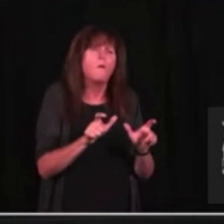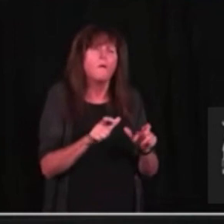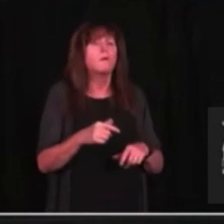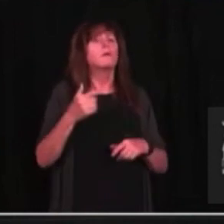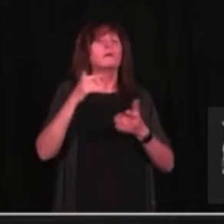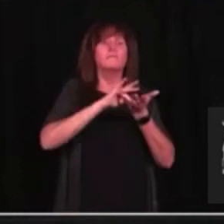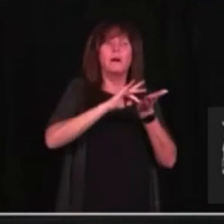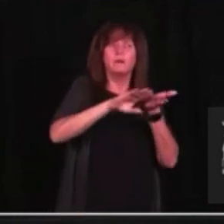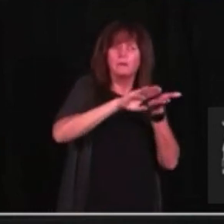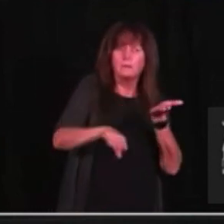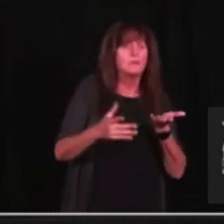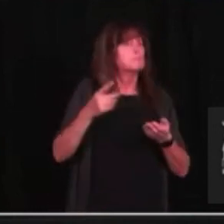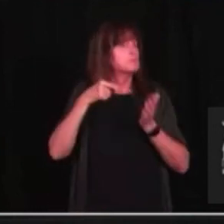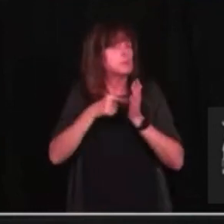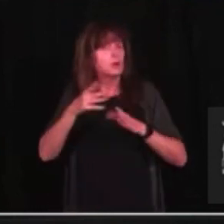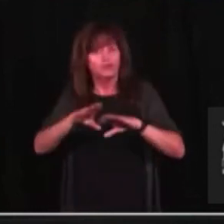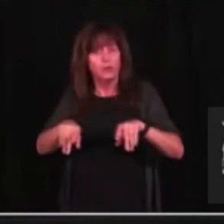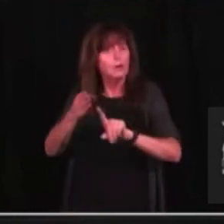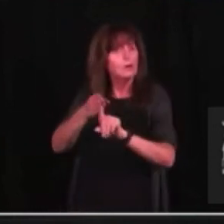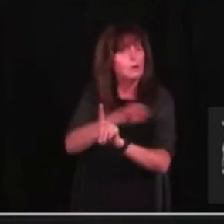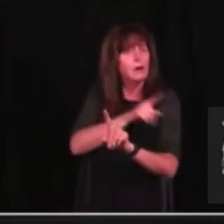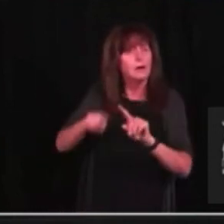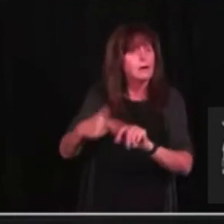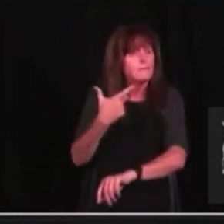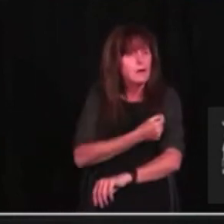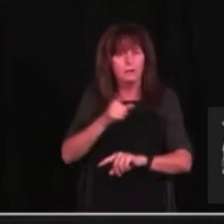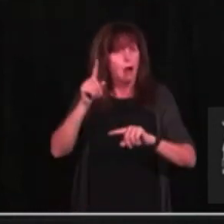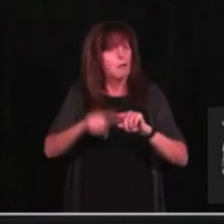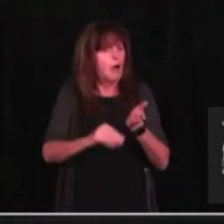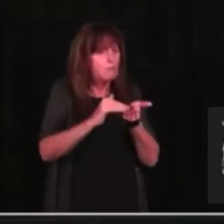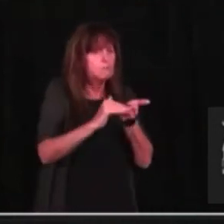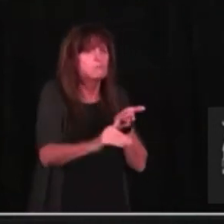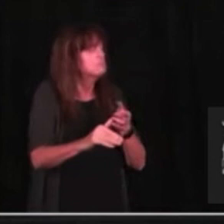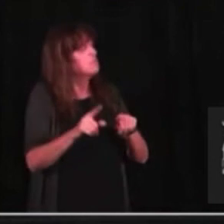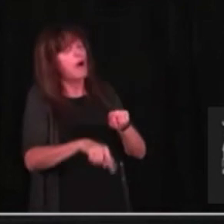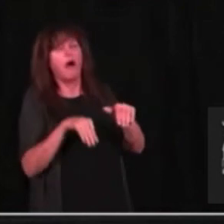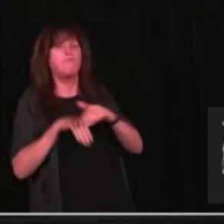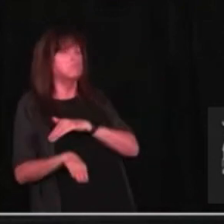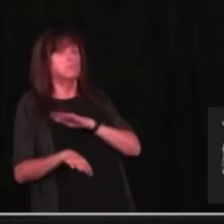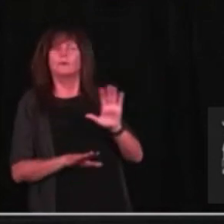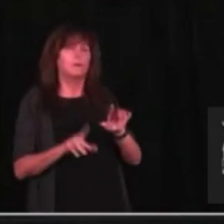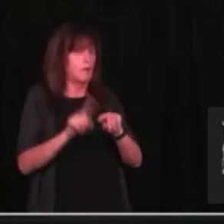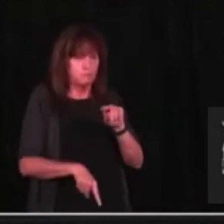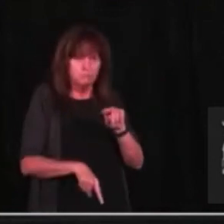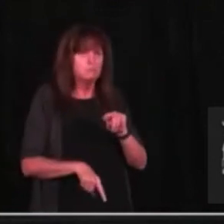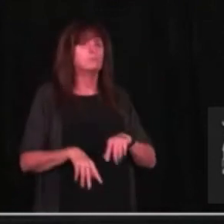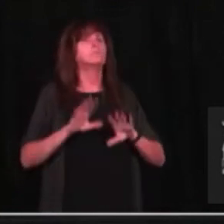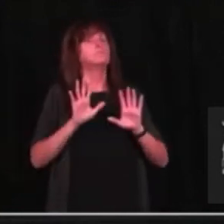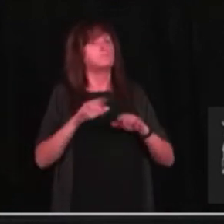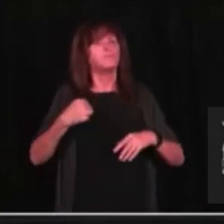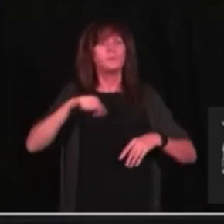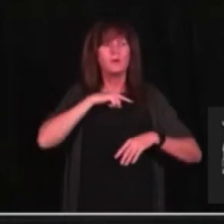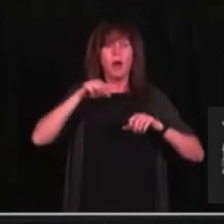eligible to receive the vaccine. Our government will not hesitate to protect Ontario's health and well-being.